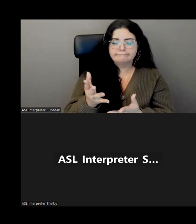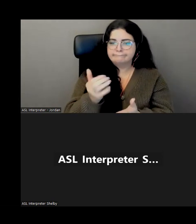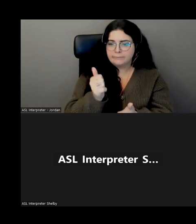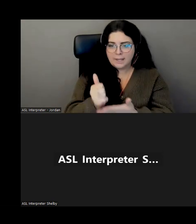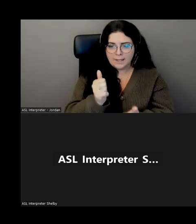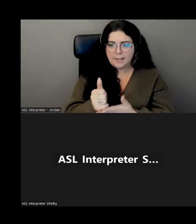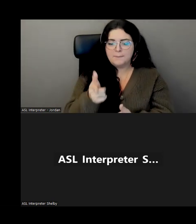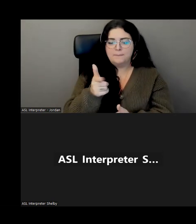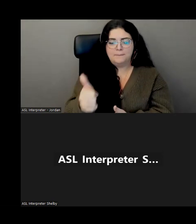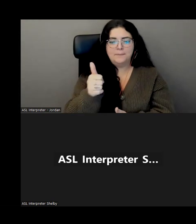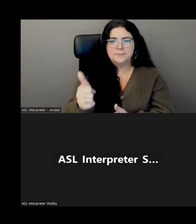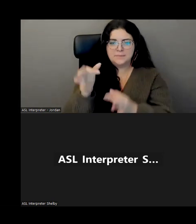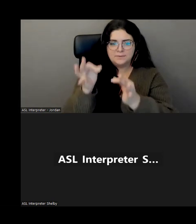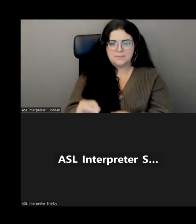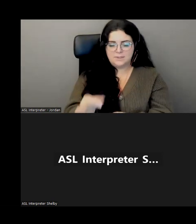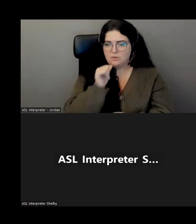disabilities.